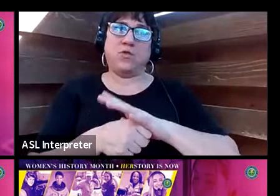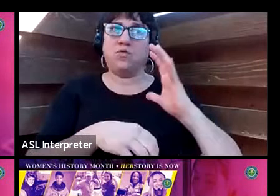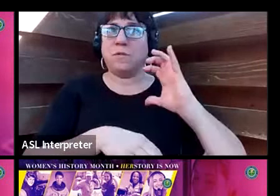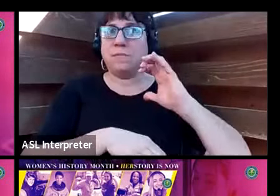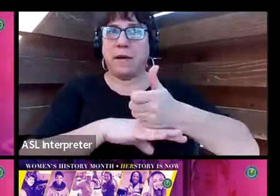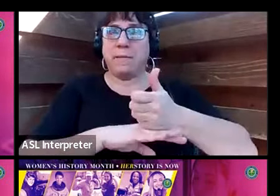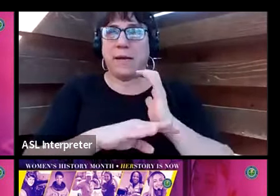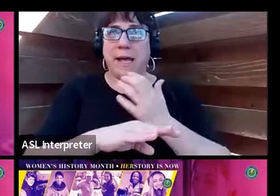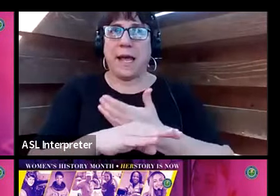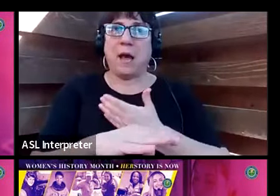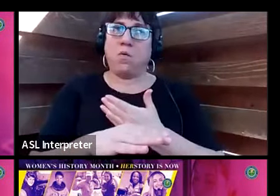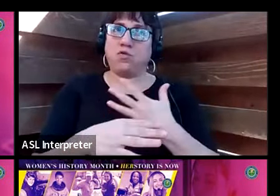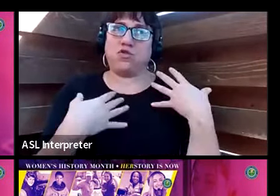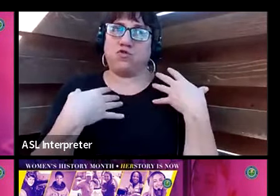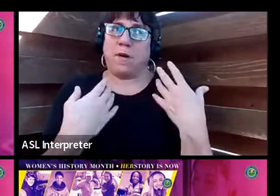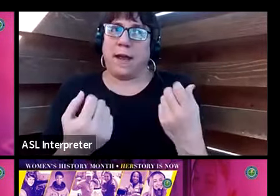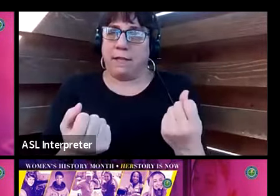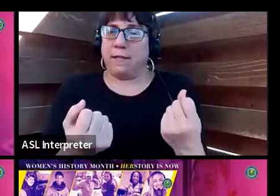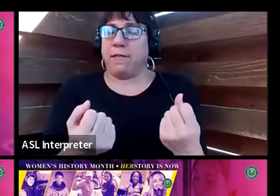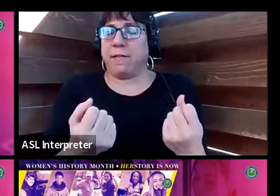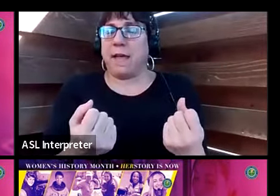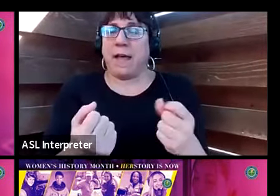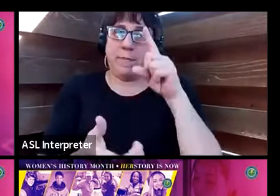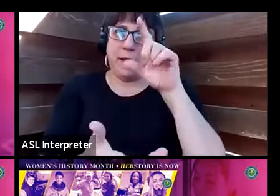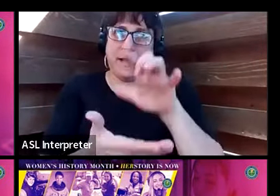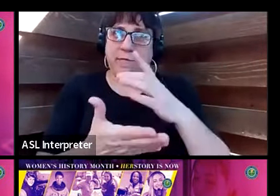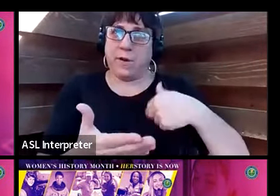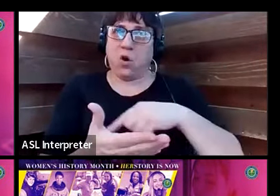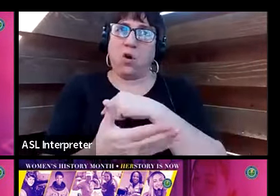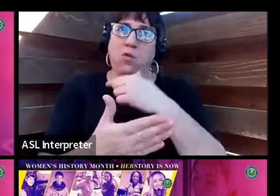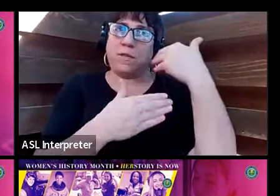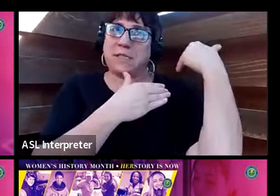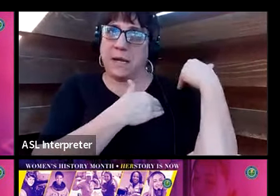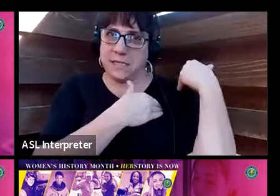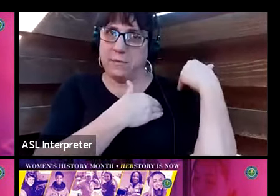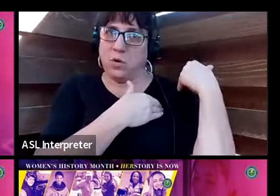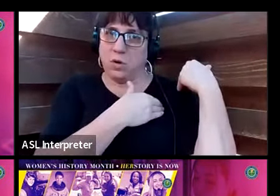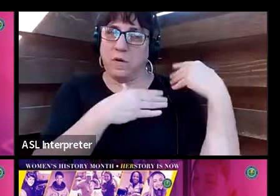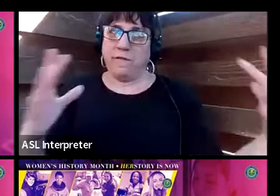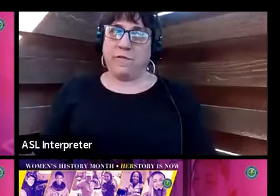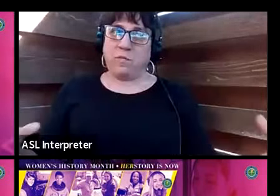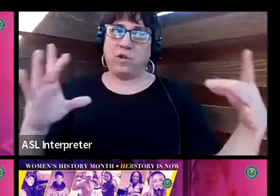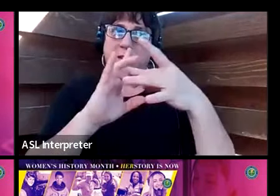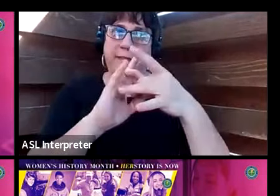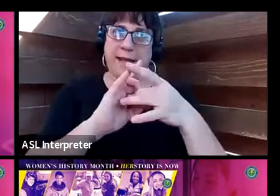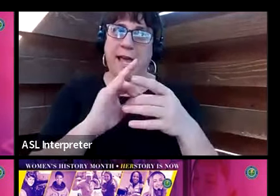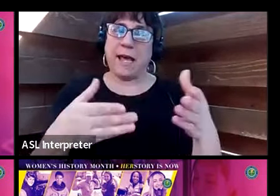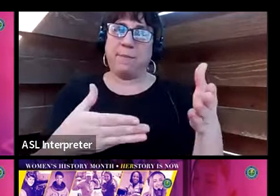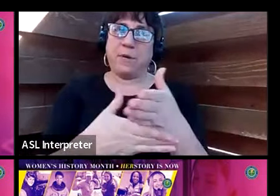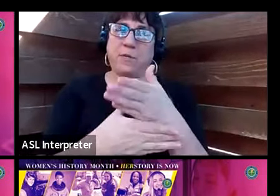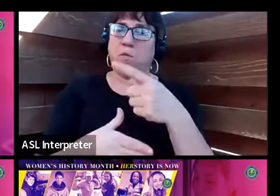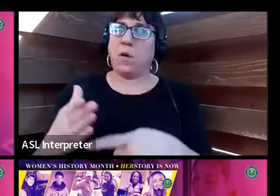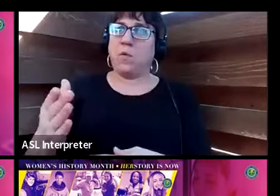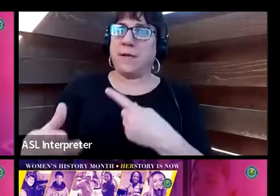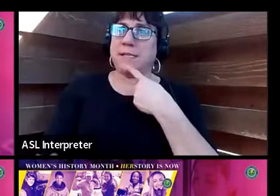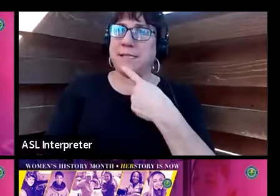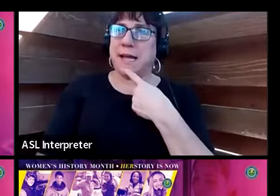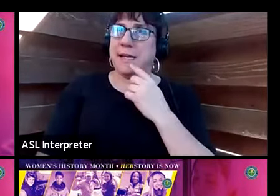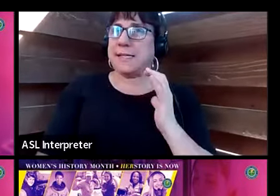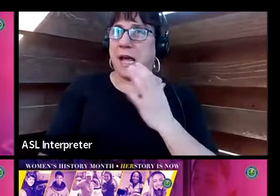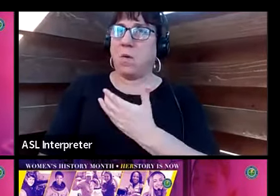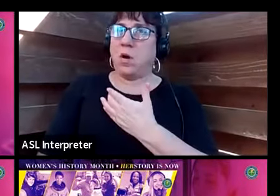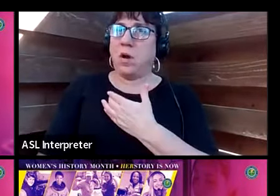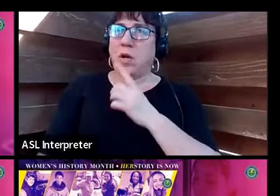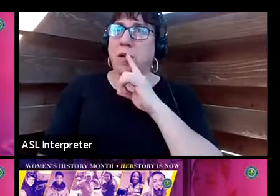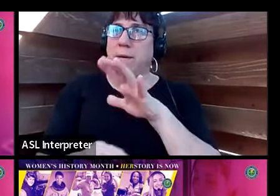our bench strength, I believe we all have a responsibility for bridging the gap between what we say our commitment